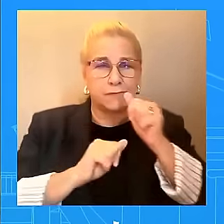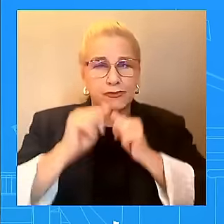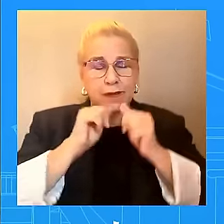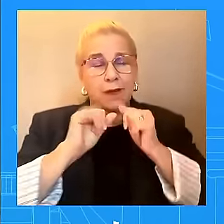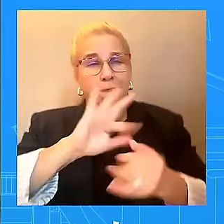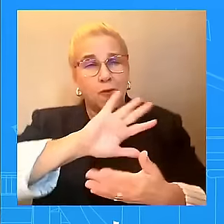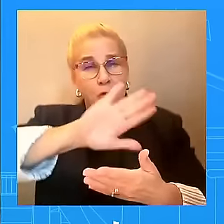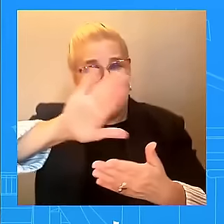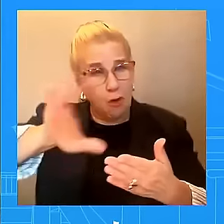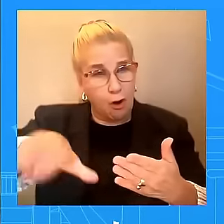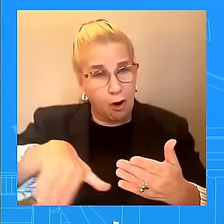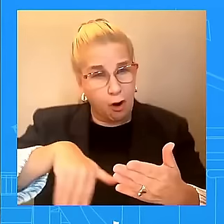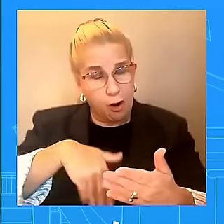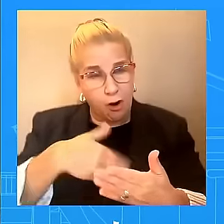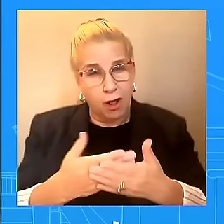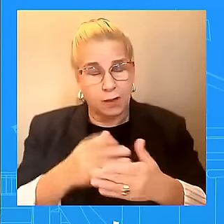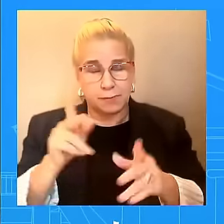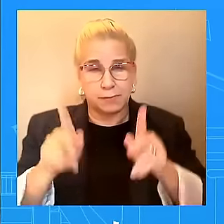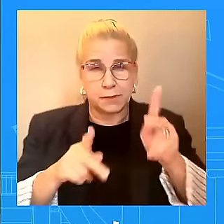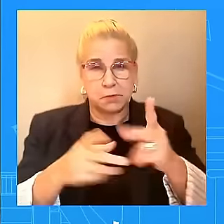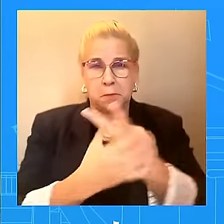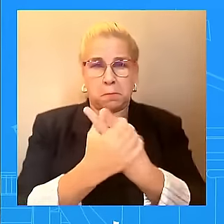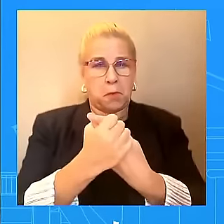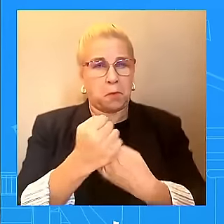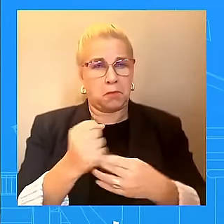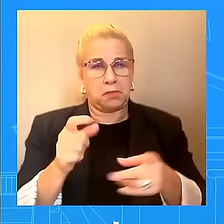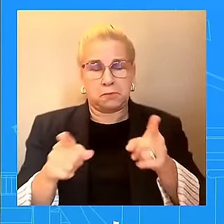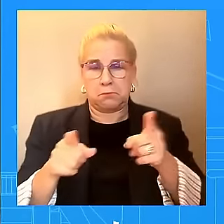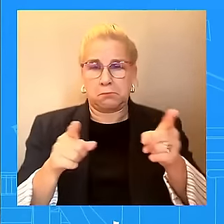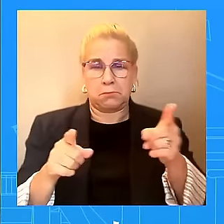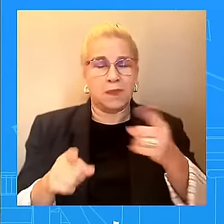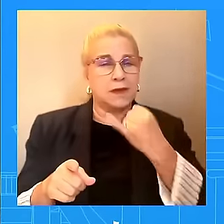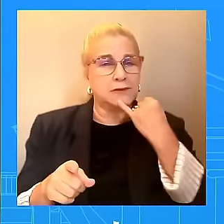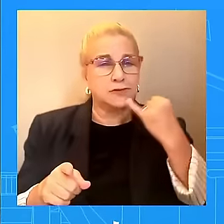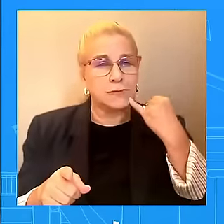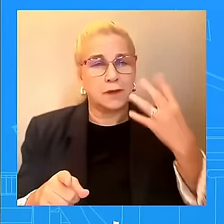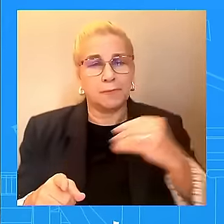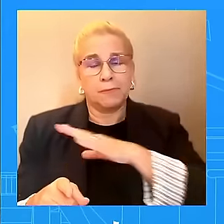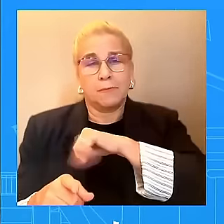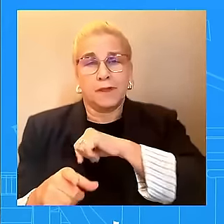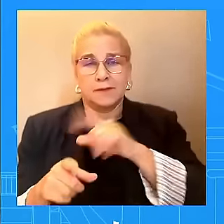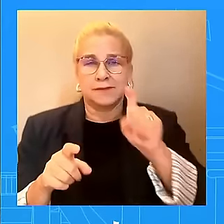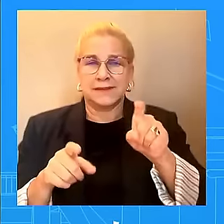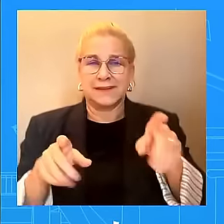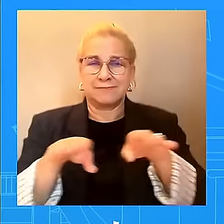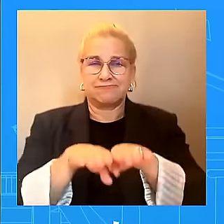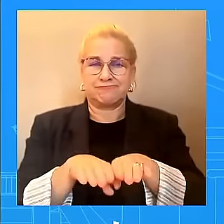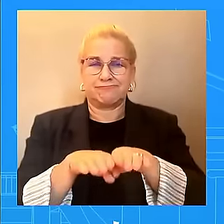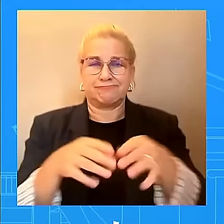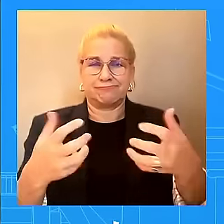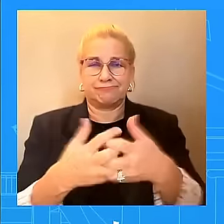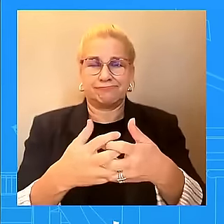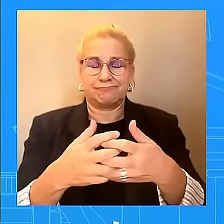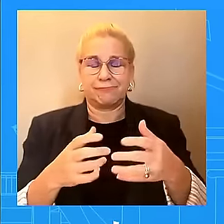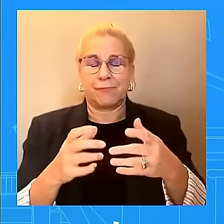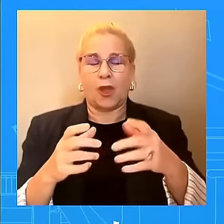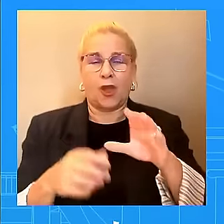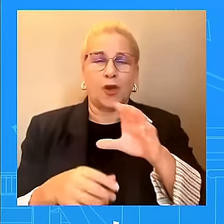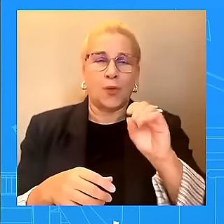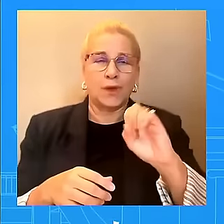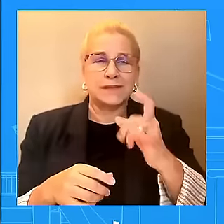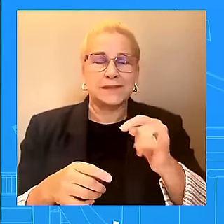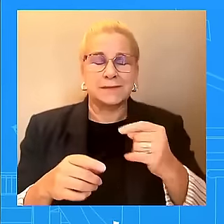Palestinians can live securely side by side in a lasting peace with equal measures of safety,